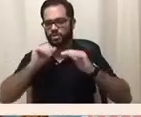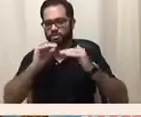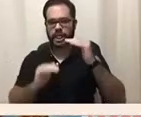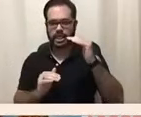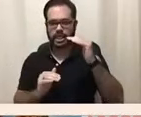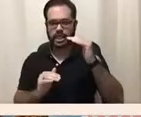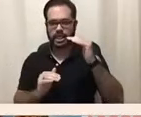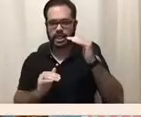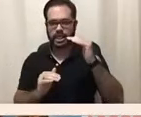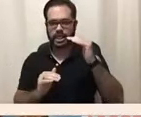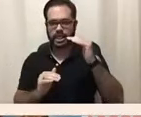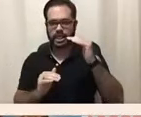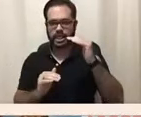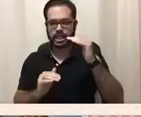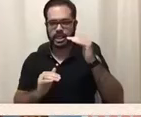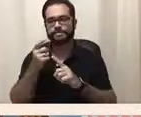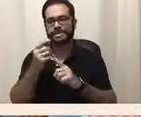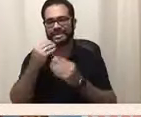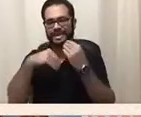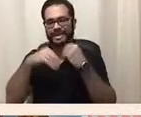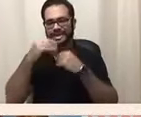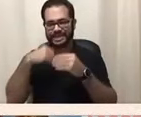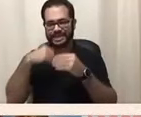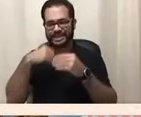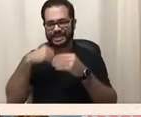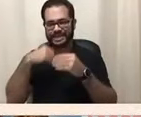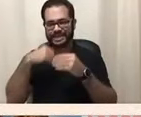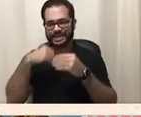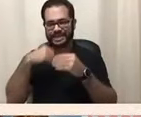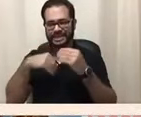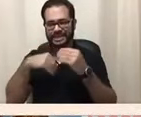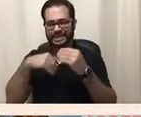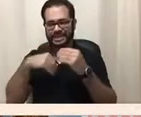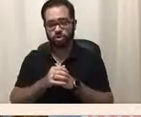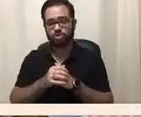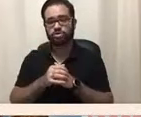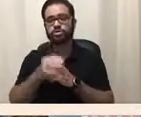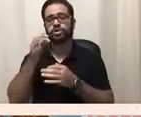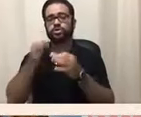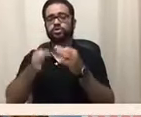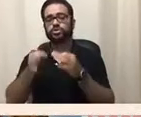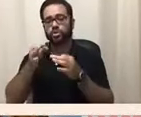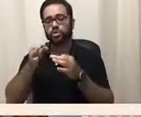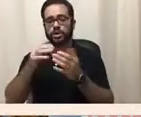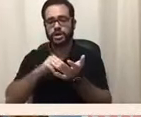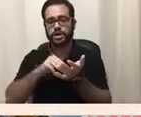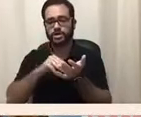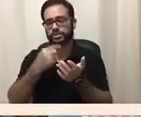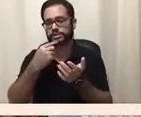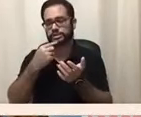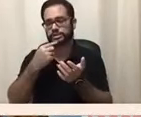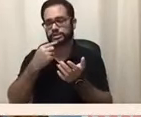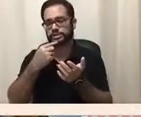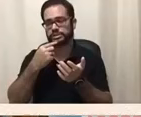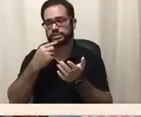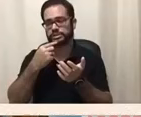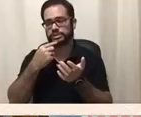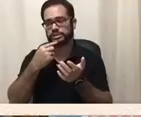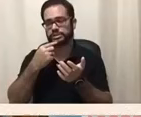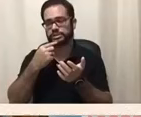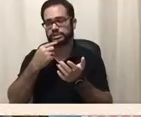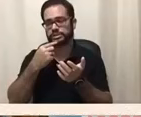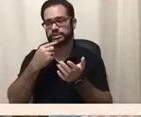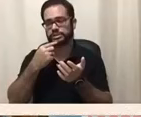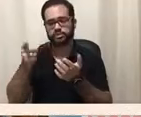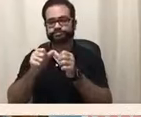Court-appointed doctors ruled she is in persistent vegetative state with no real consciousness or